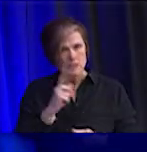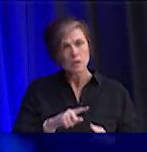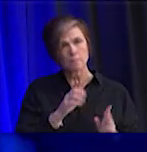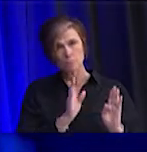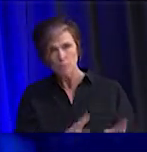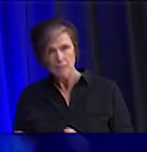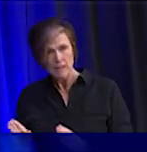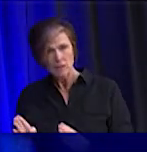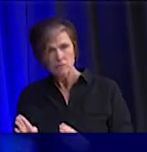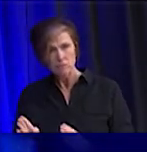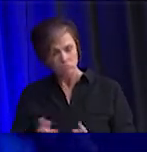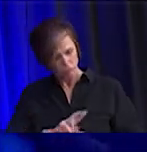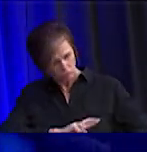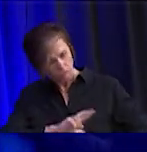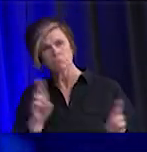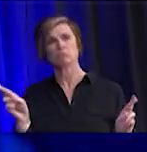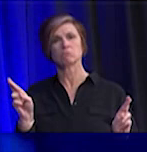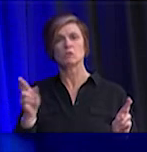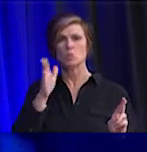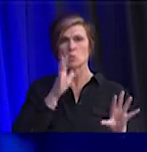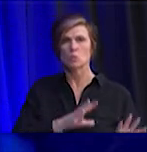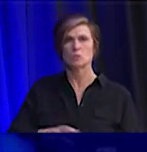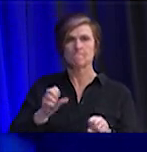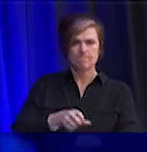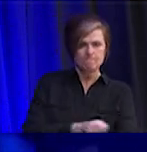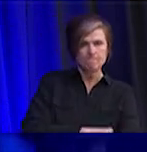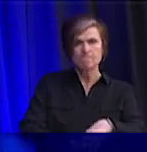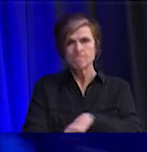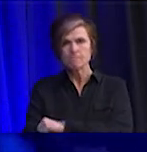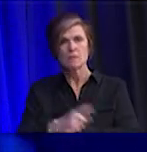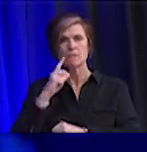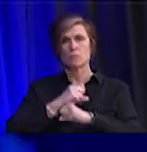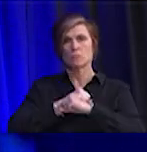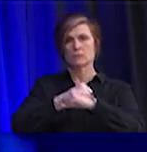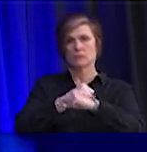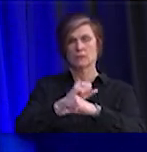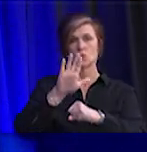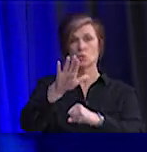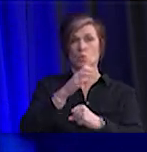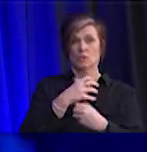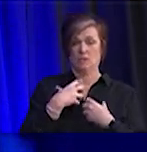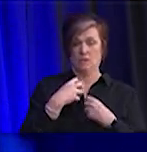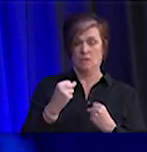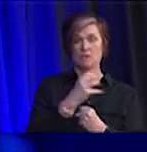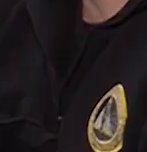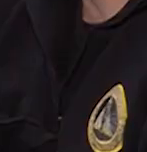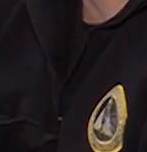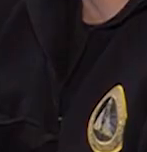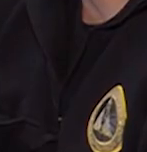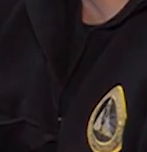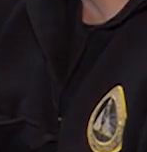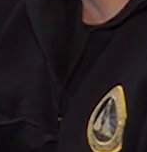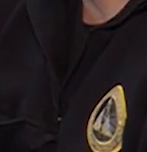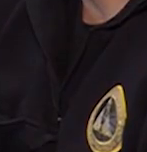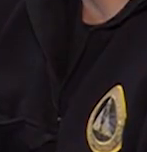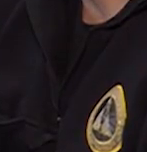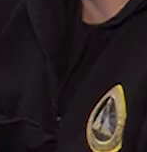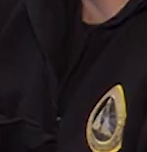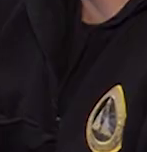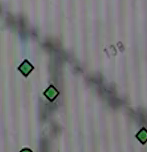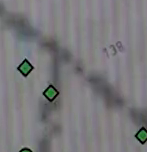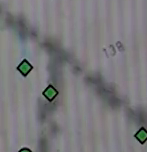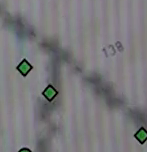will do whatever is necessary to continue to protect the health and safety of our citizens. DeKalb County